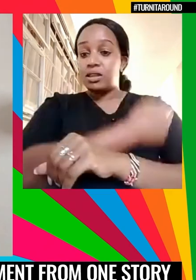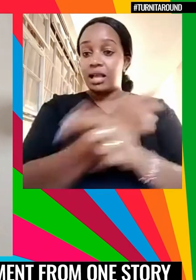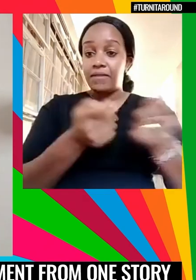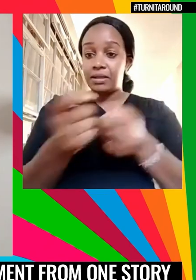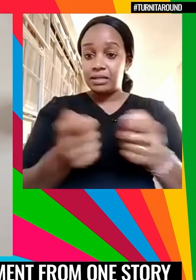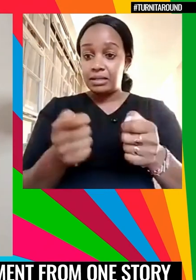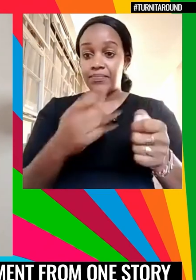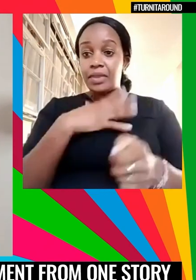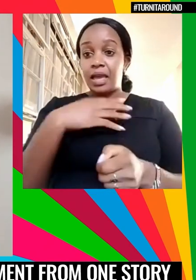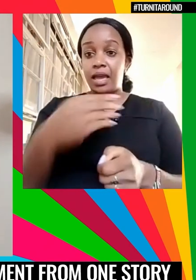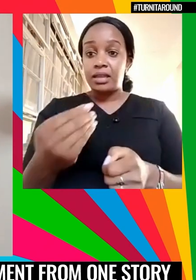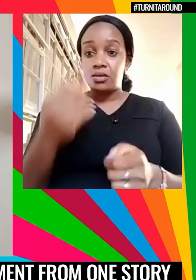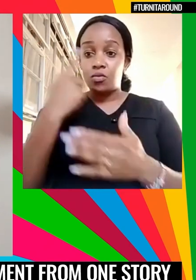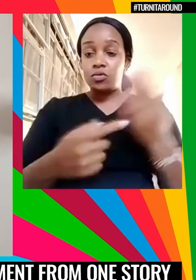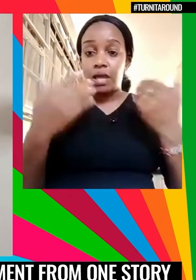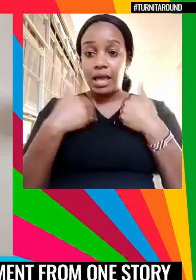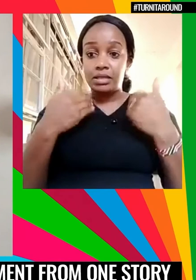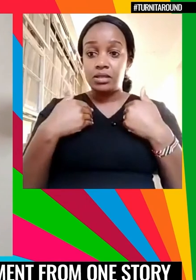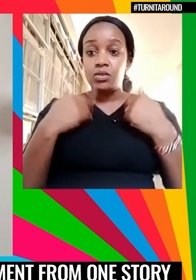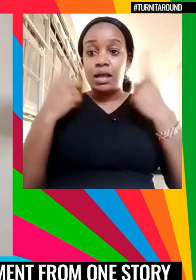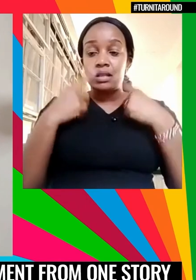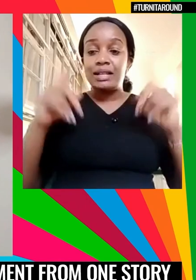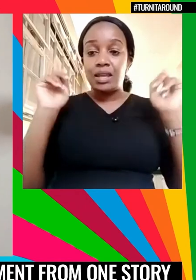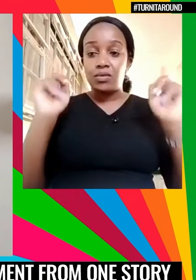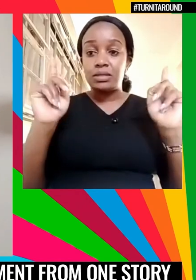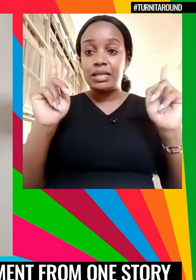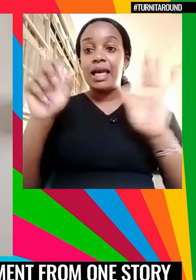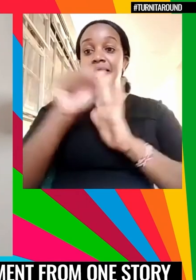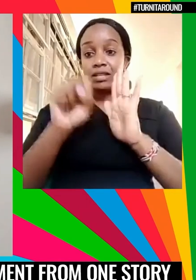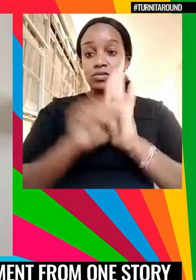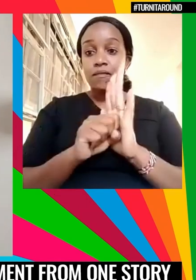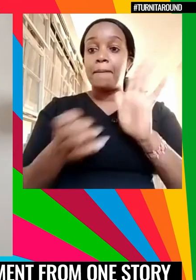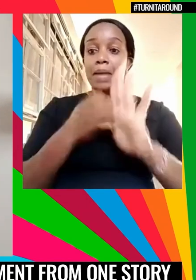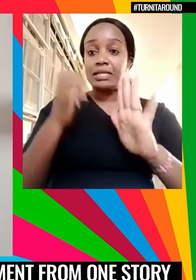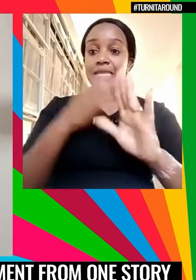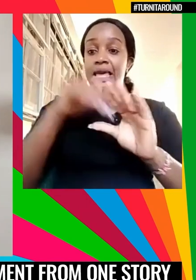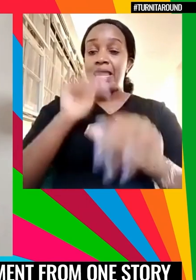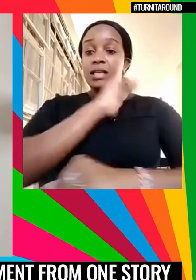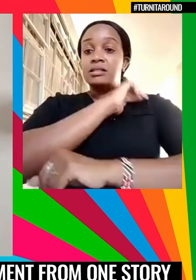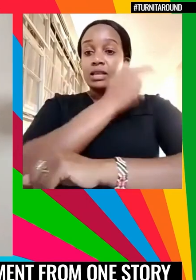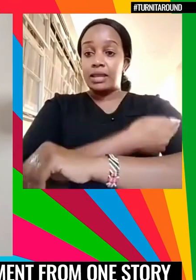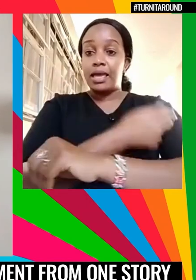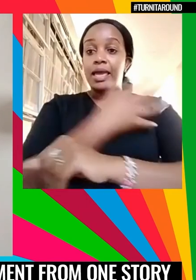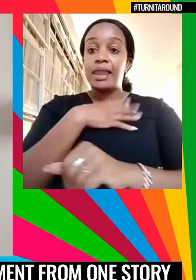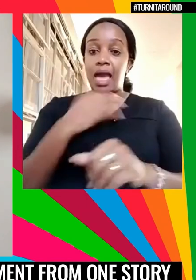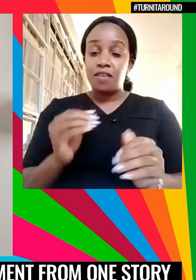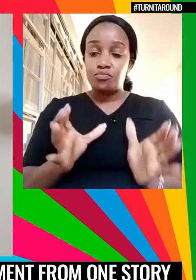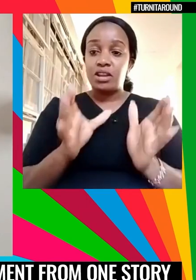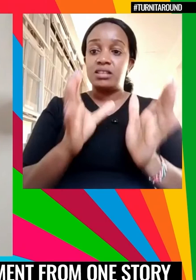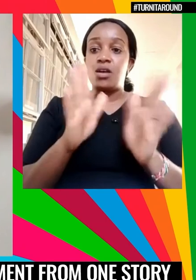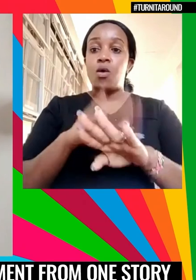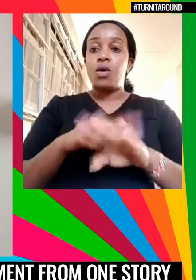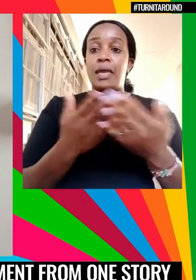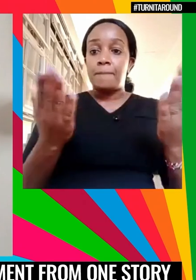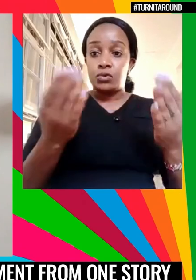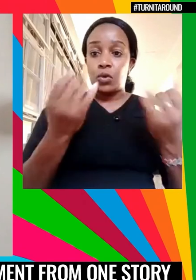of Representatives to declare a state of emergency on GBV in Nigeria, and put pressure on them to implement policies that protect